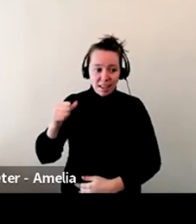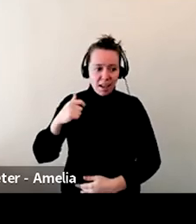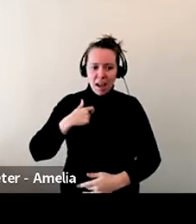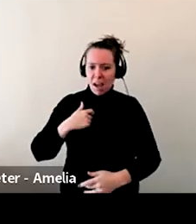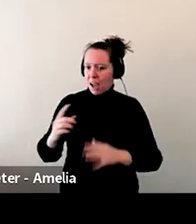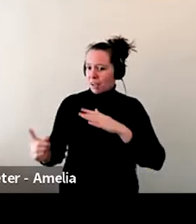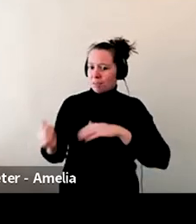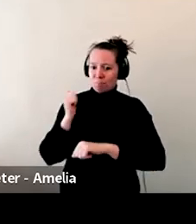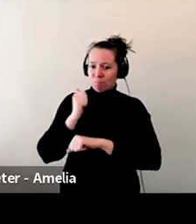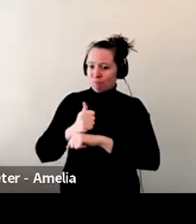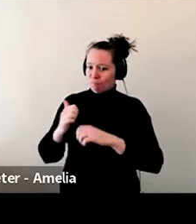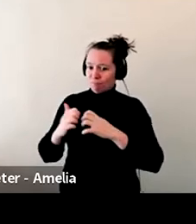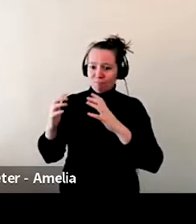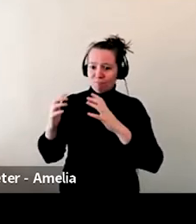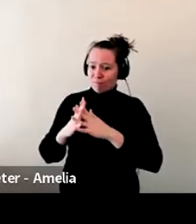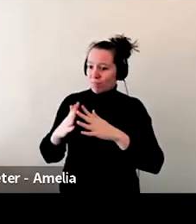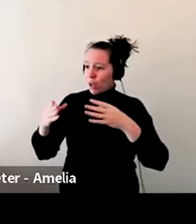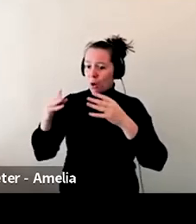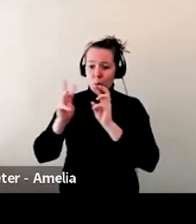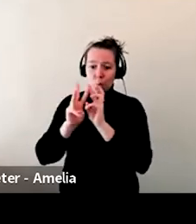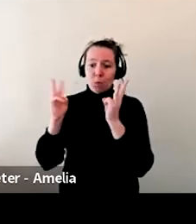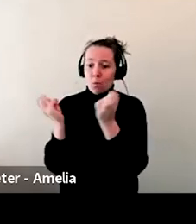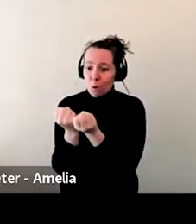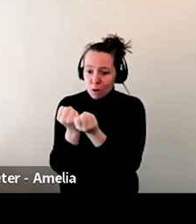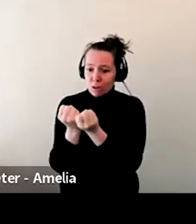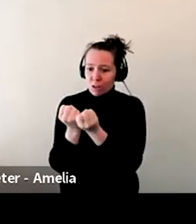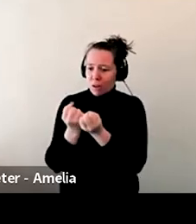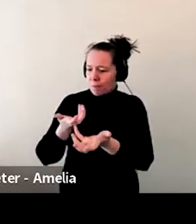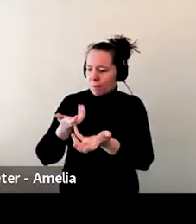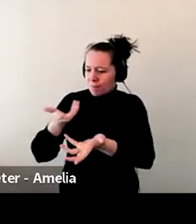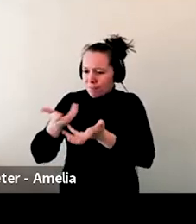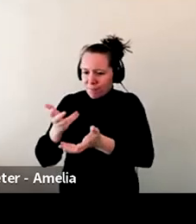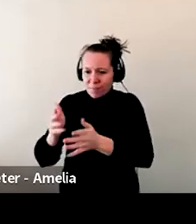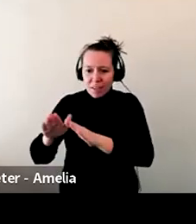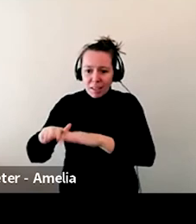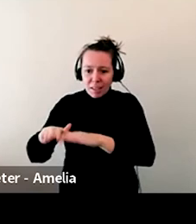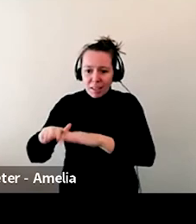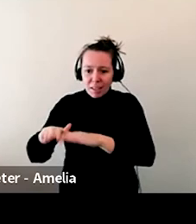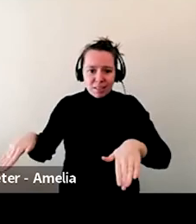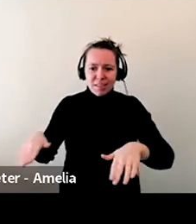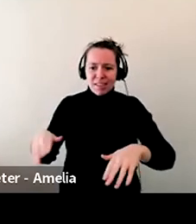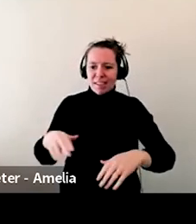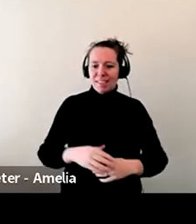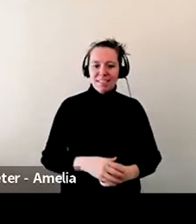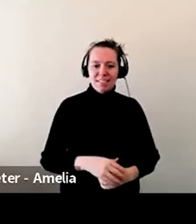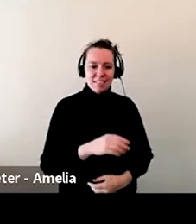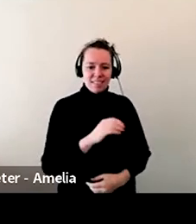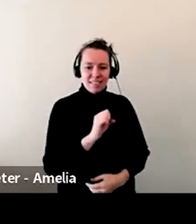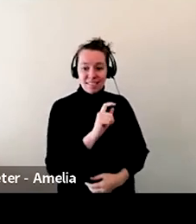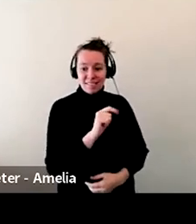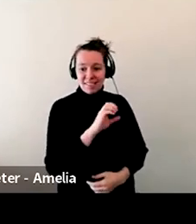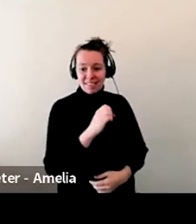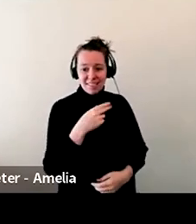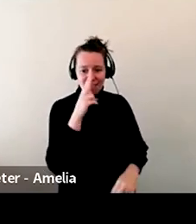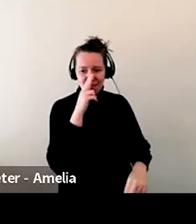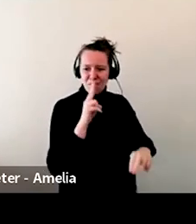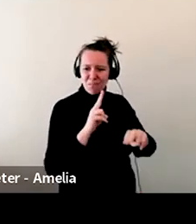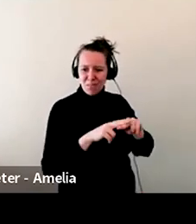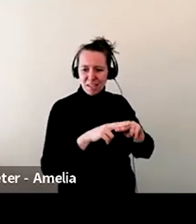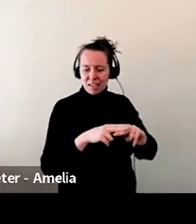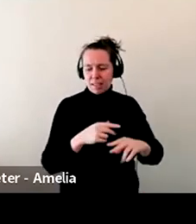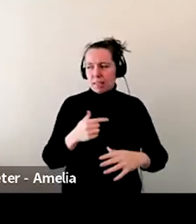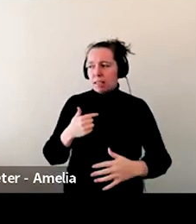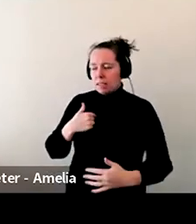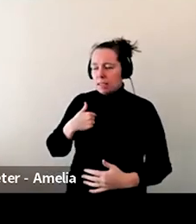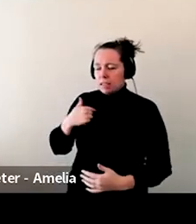workshop here. I'm so excited for it for the kids. So I just need COVID to go away a little bit